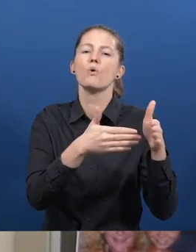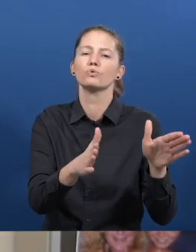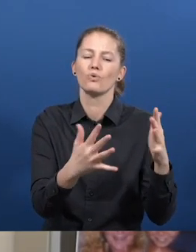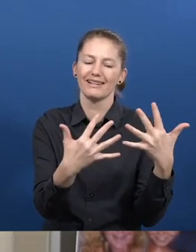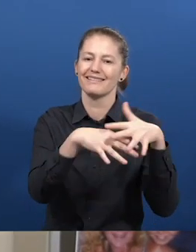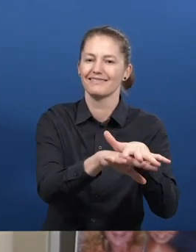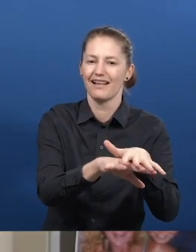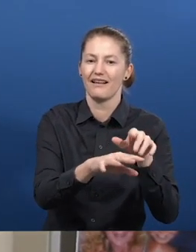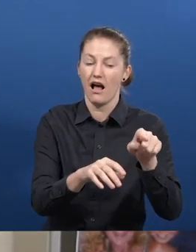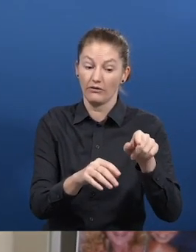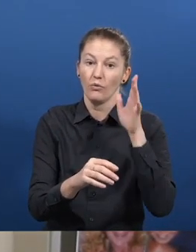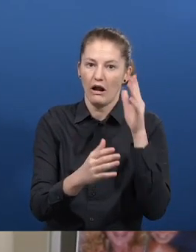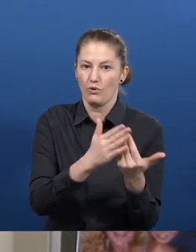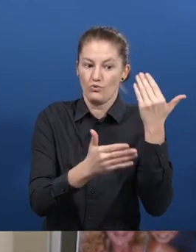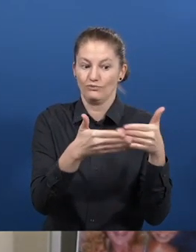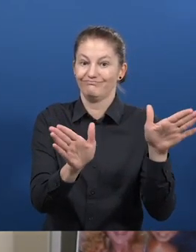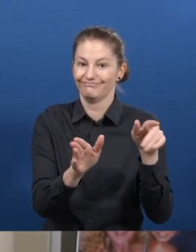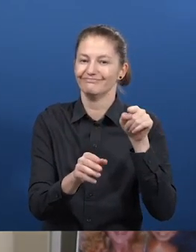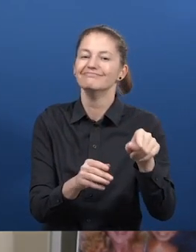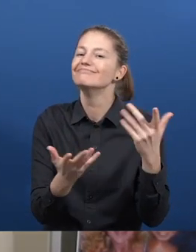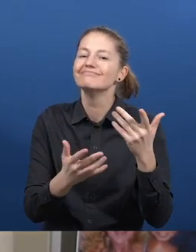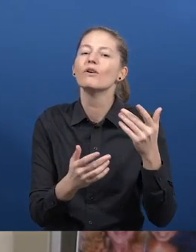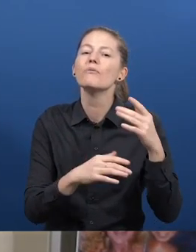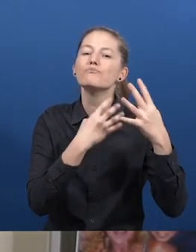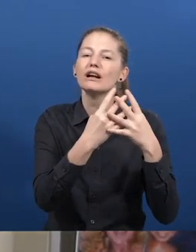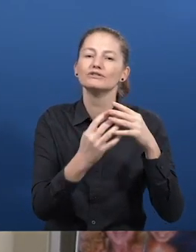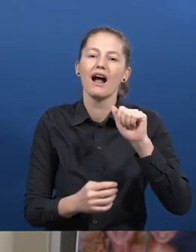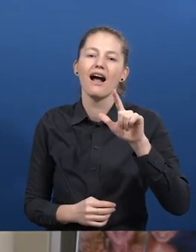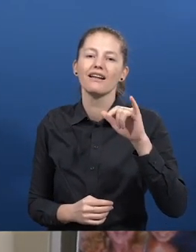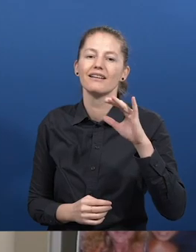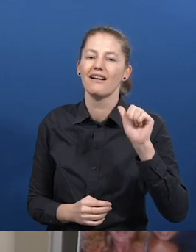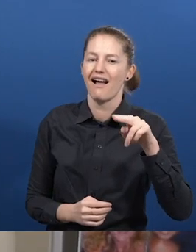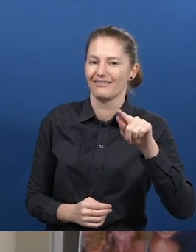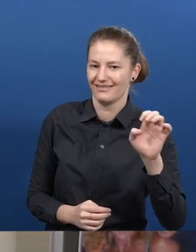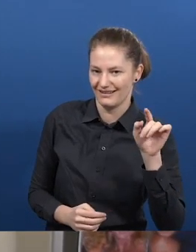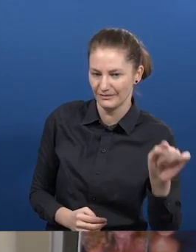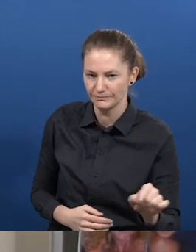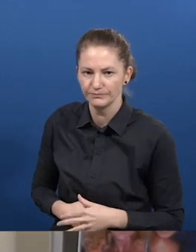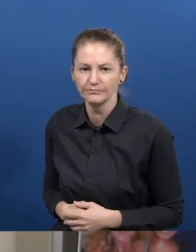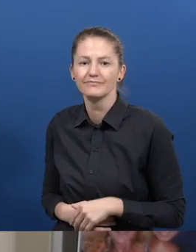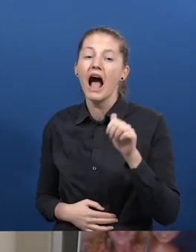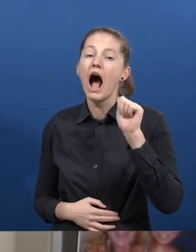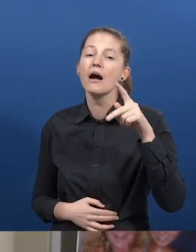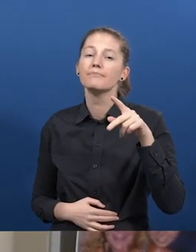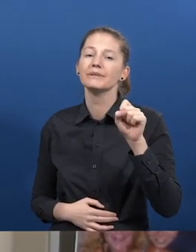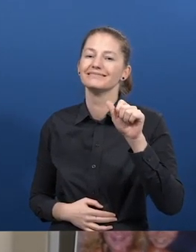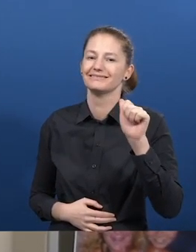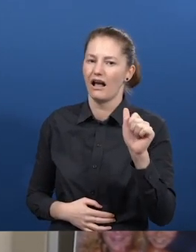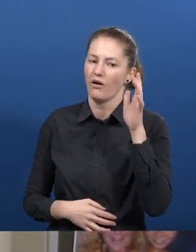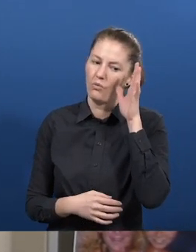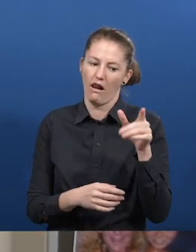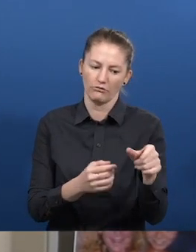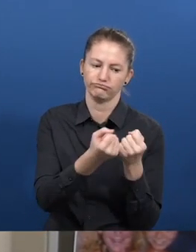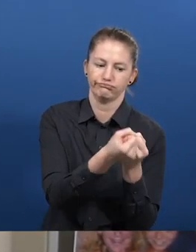In 2021 one of these sections will be opened in the prison of Alicante with the name of Module Integra.